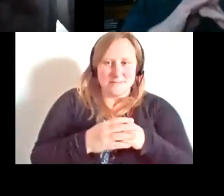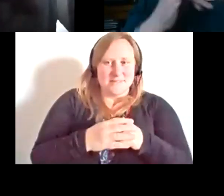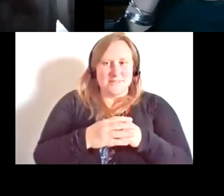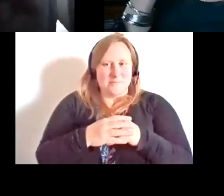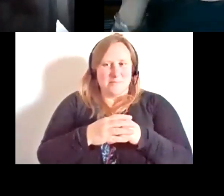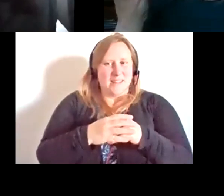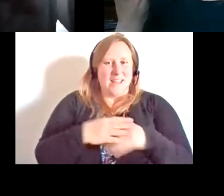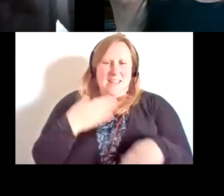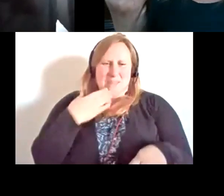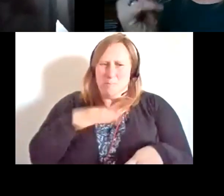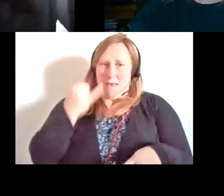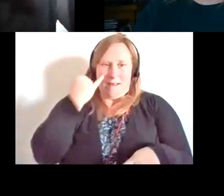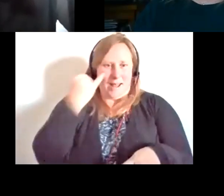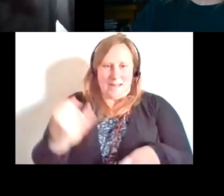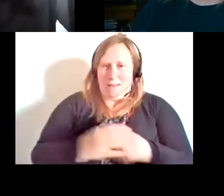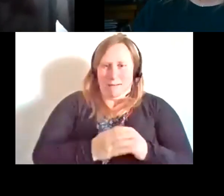think it's really a bad idea.